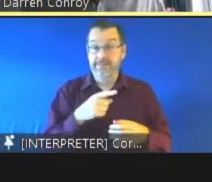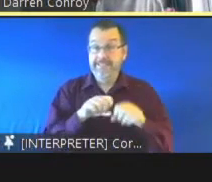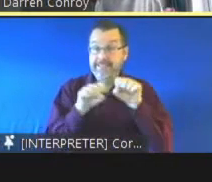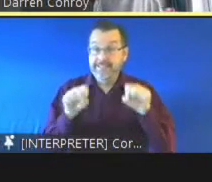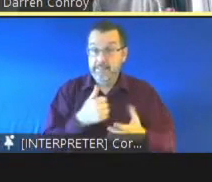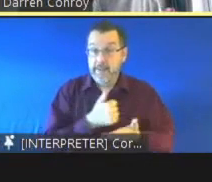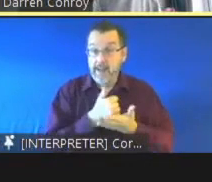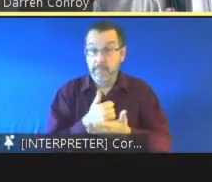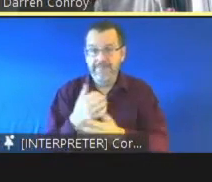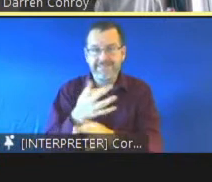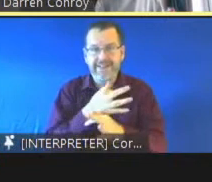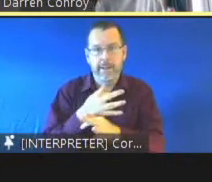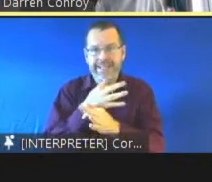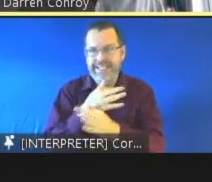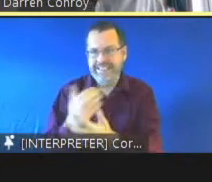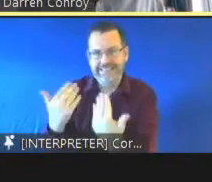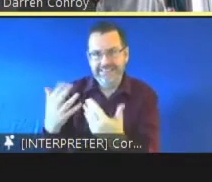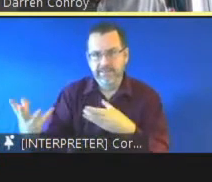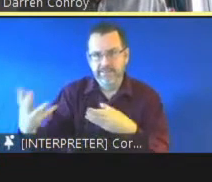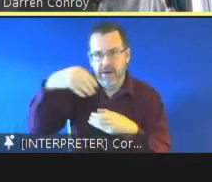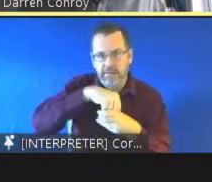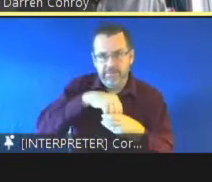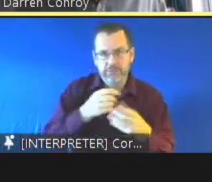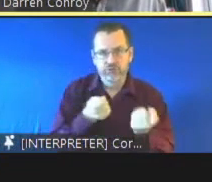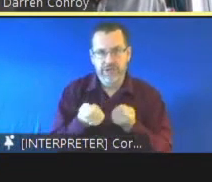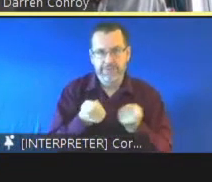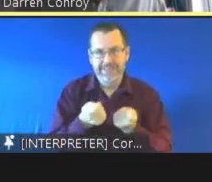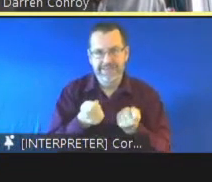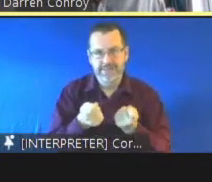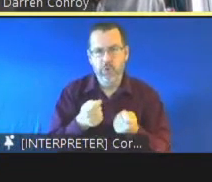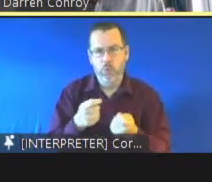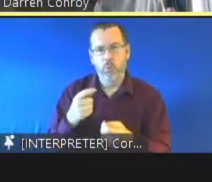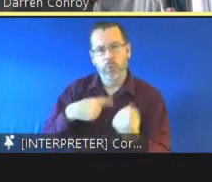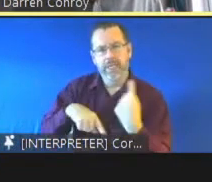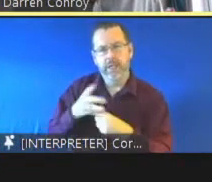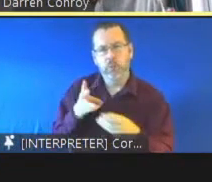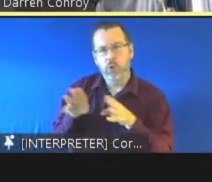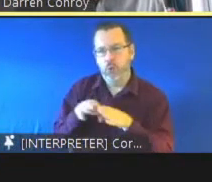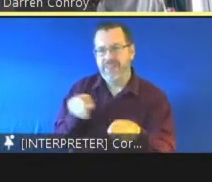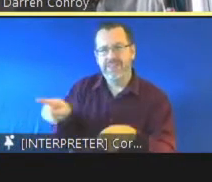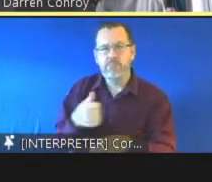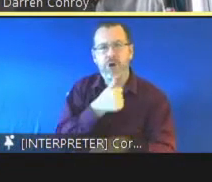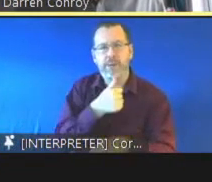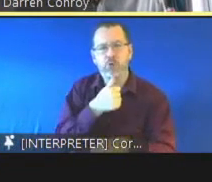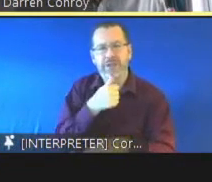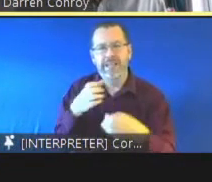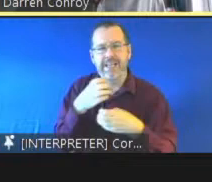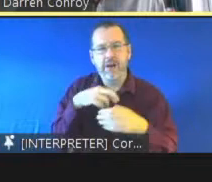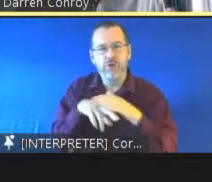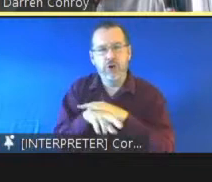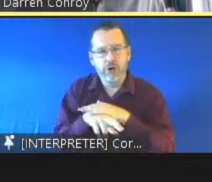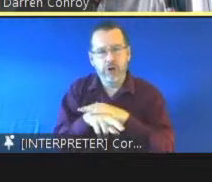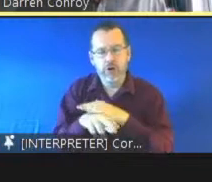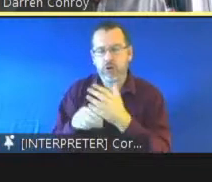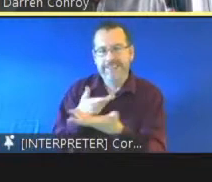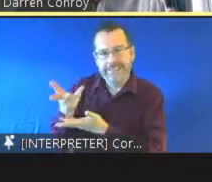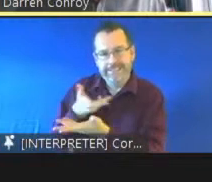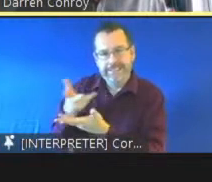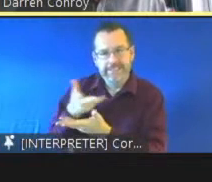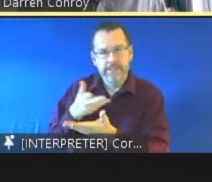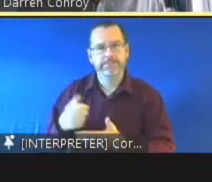in the treatment so we work with the primary carer it empowers parents to address and meet the needs of their child